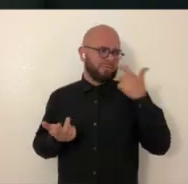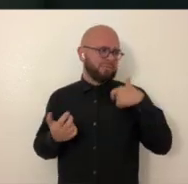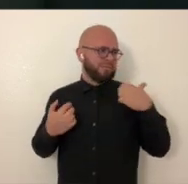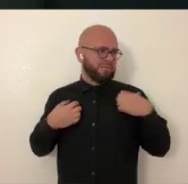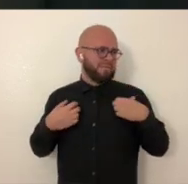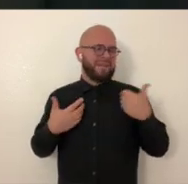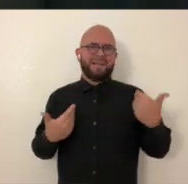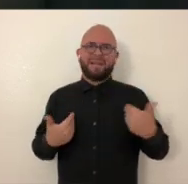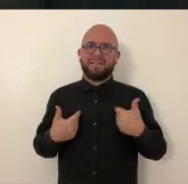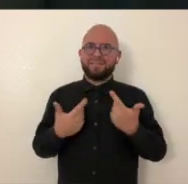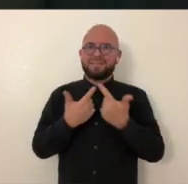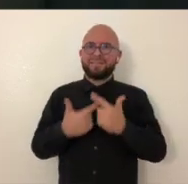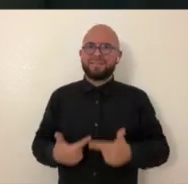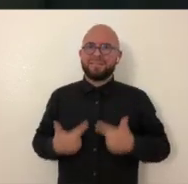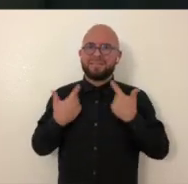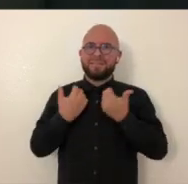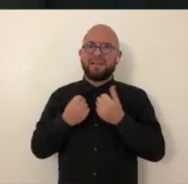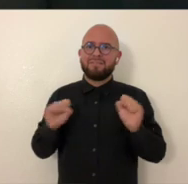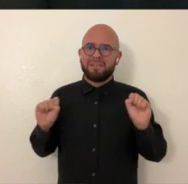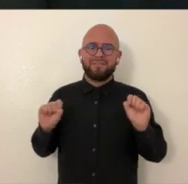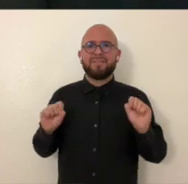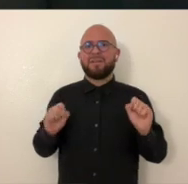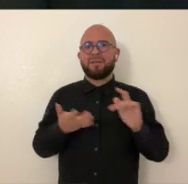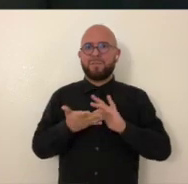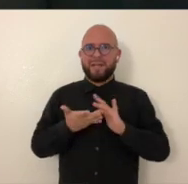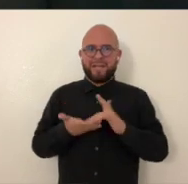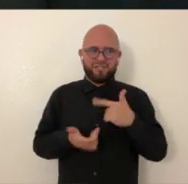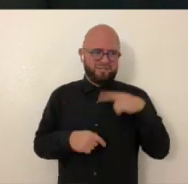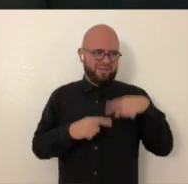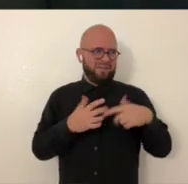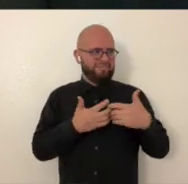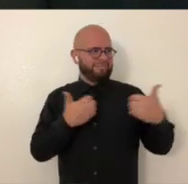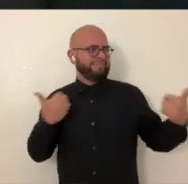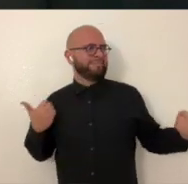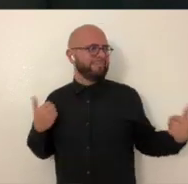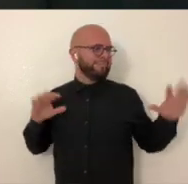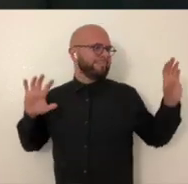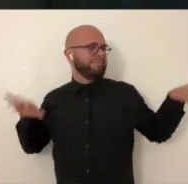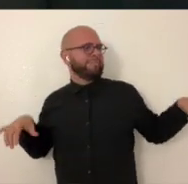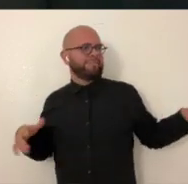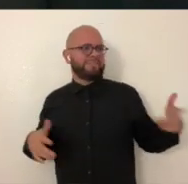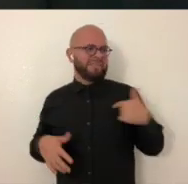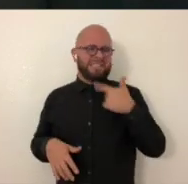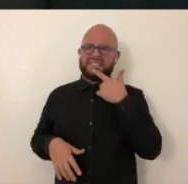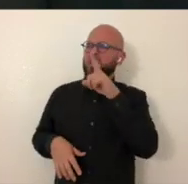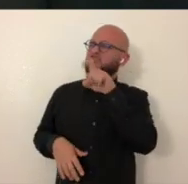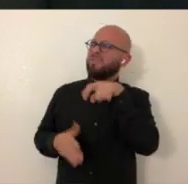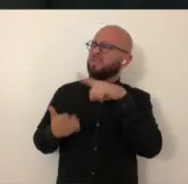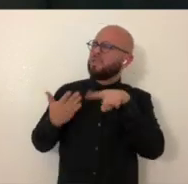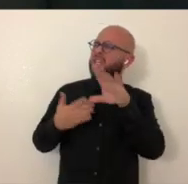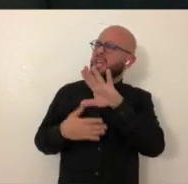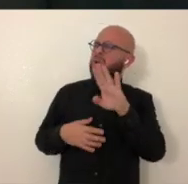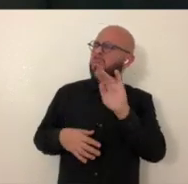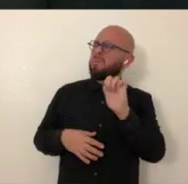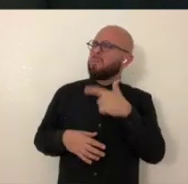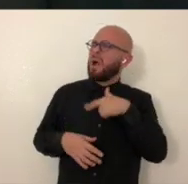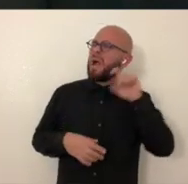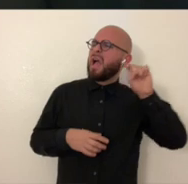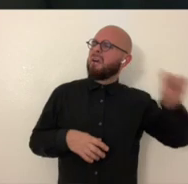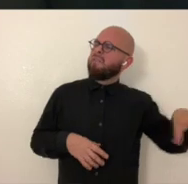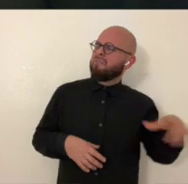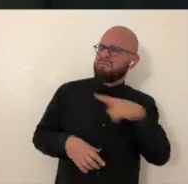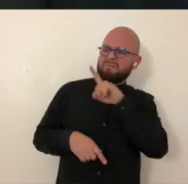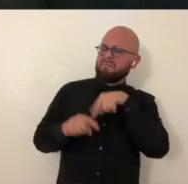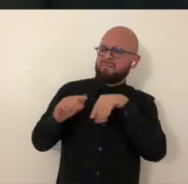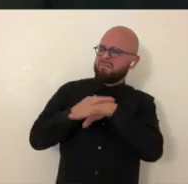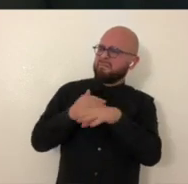my backpack with me because my backpack has life-saving medications in it that I can't be separated from. And they were like, you have to